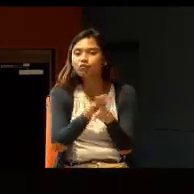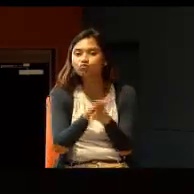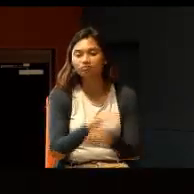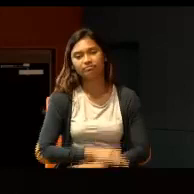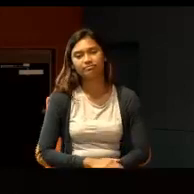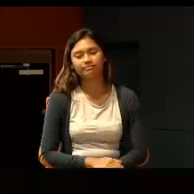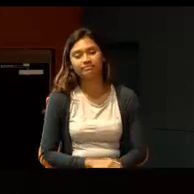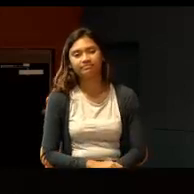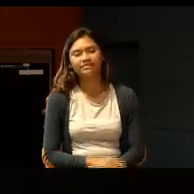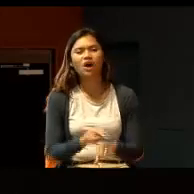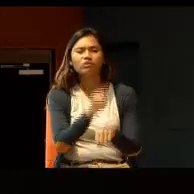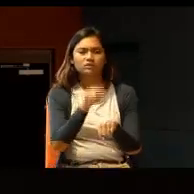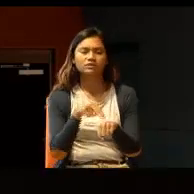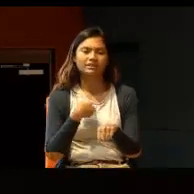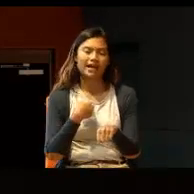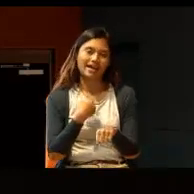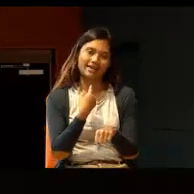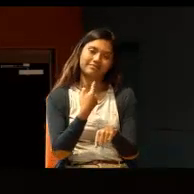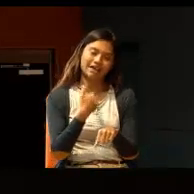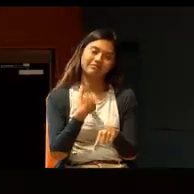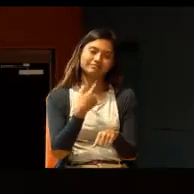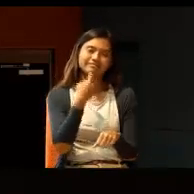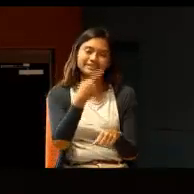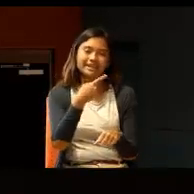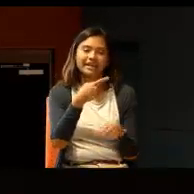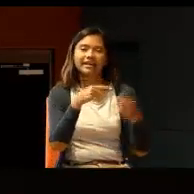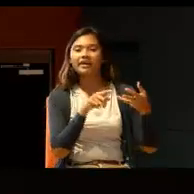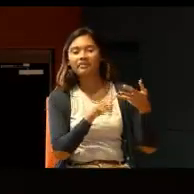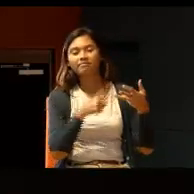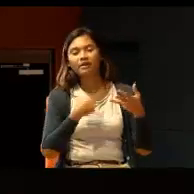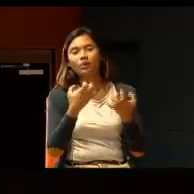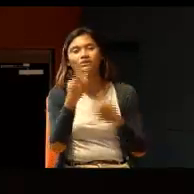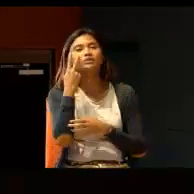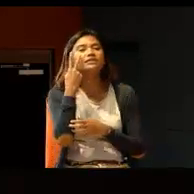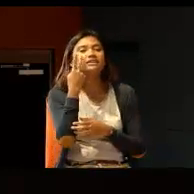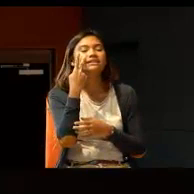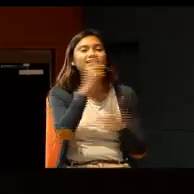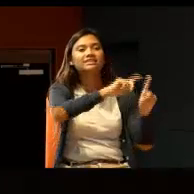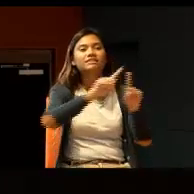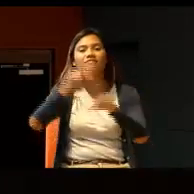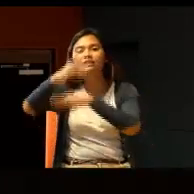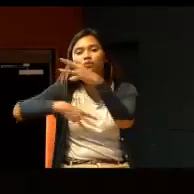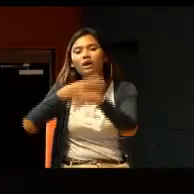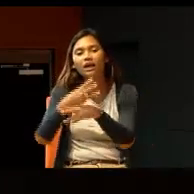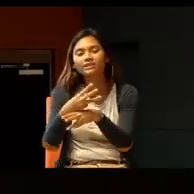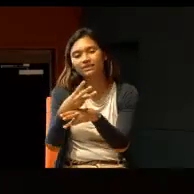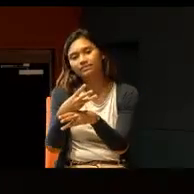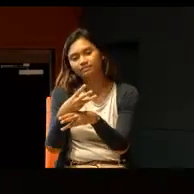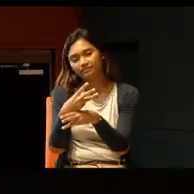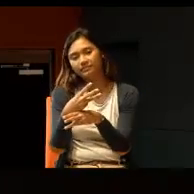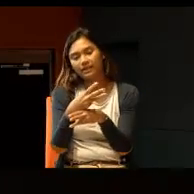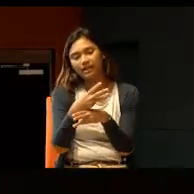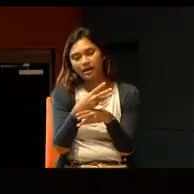Of course, I also say I want to see more of the world, experience life in a different country, things like that.